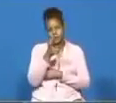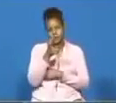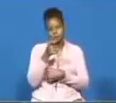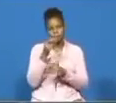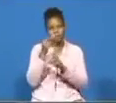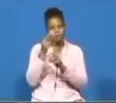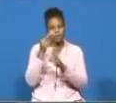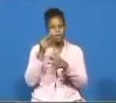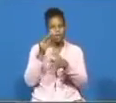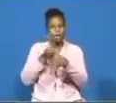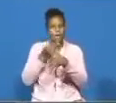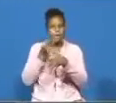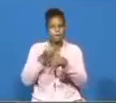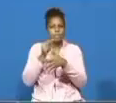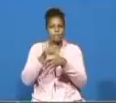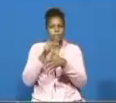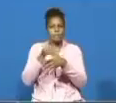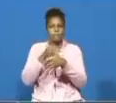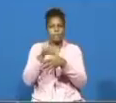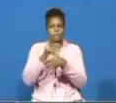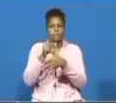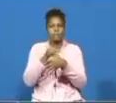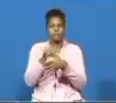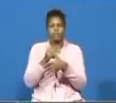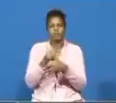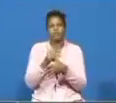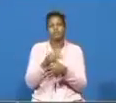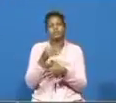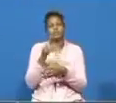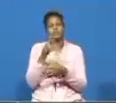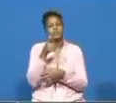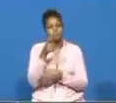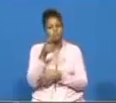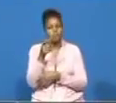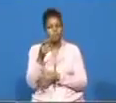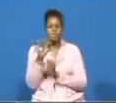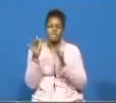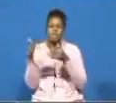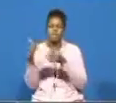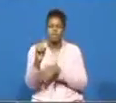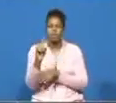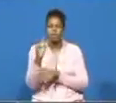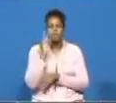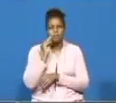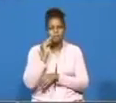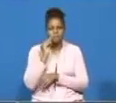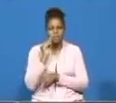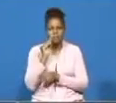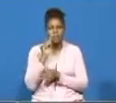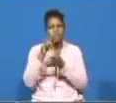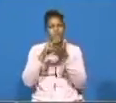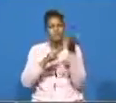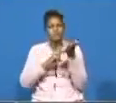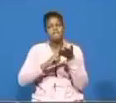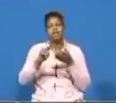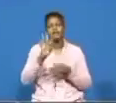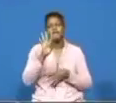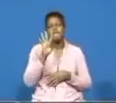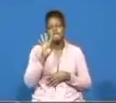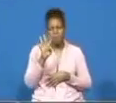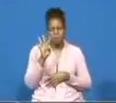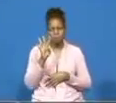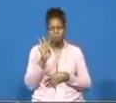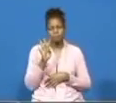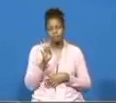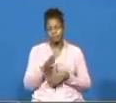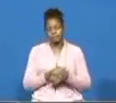so yes as they traveled we're looking at one of their experience let's just jump down to verse 4 for for the saving